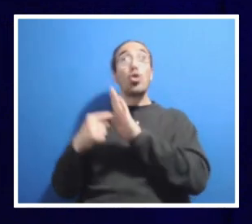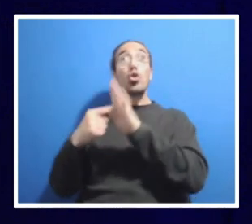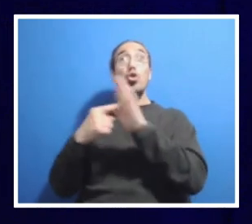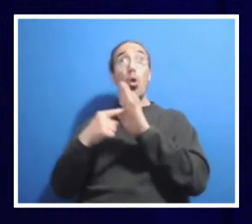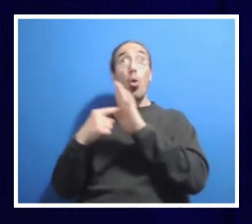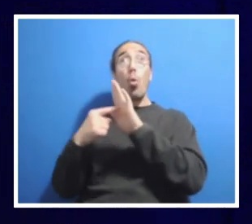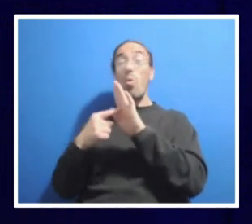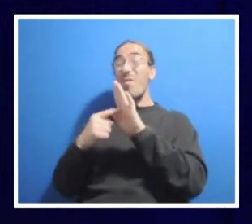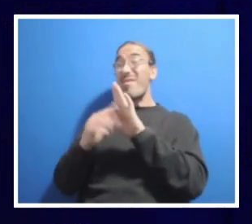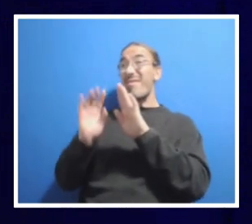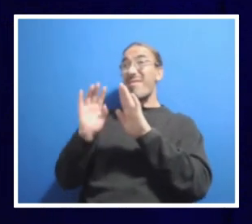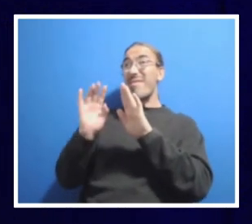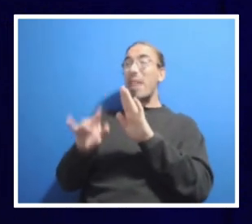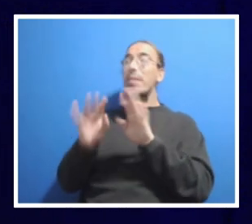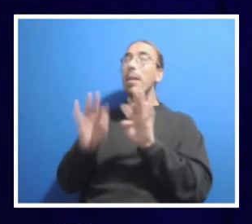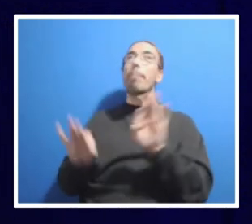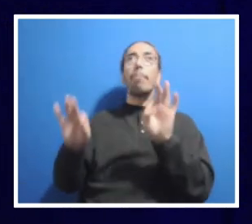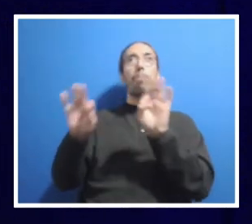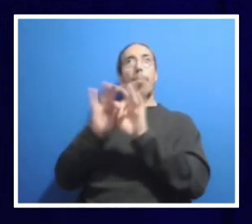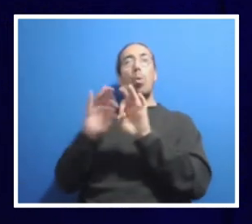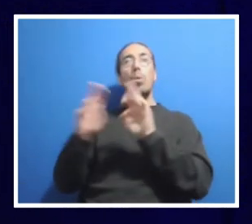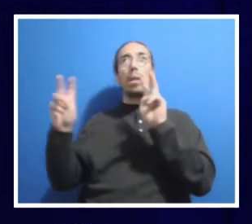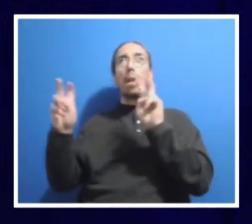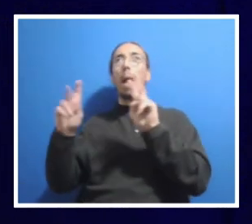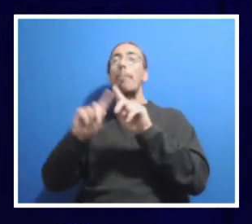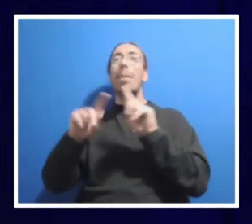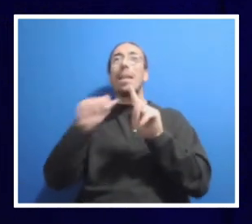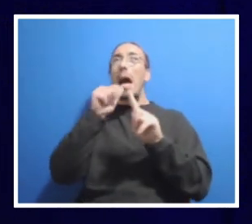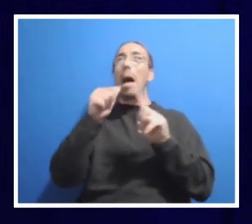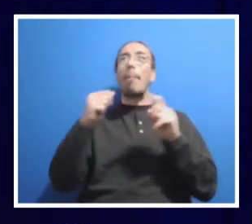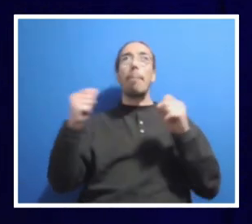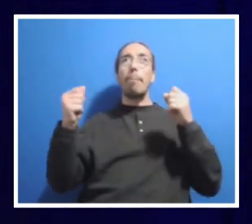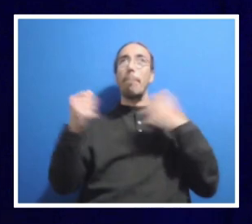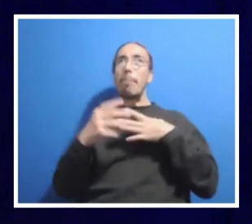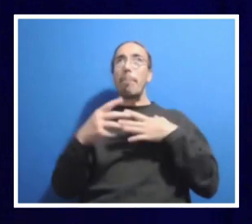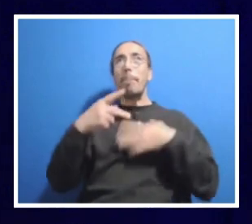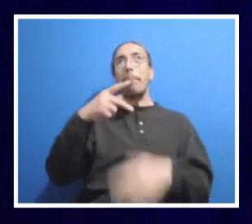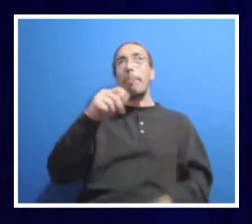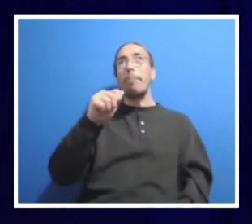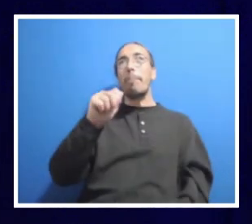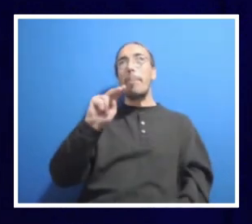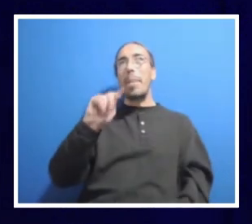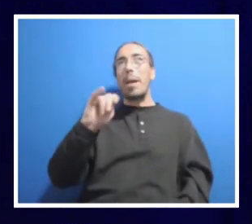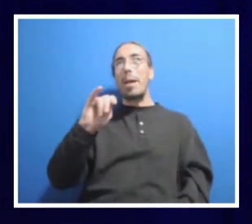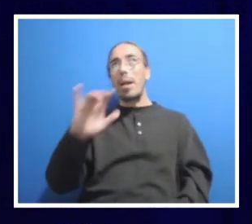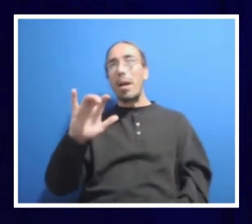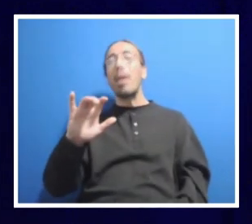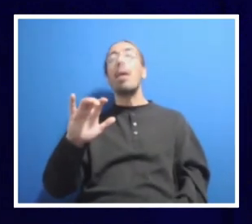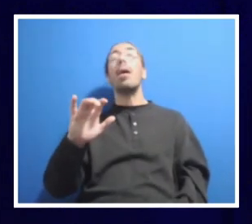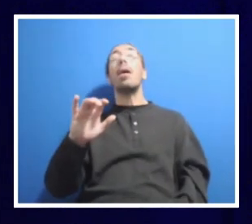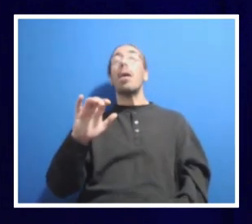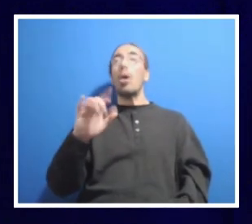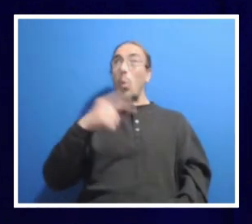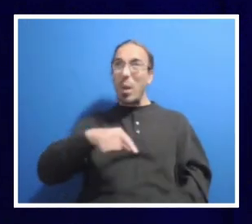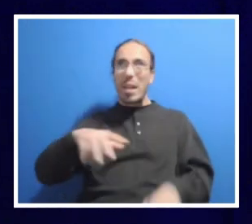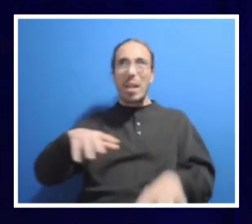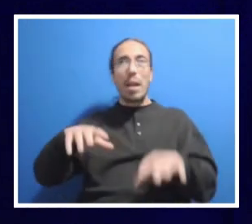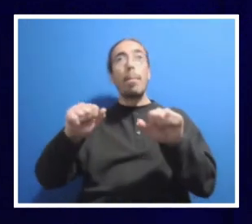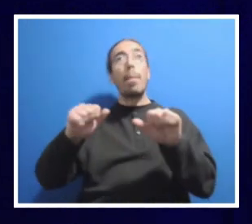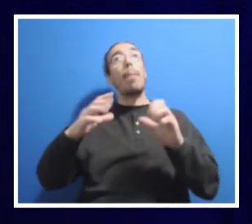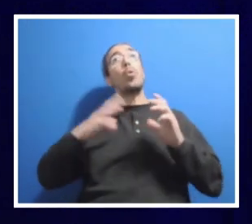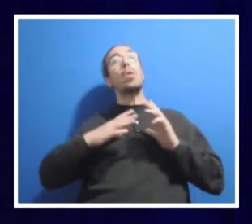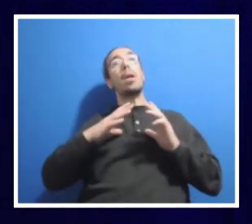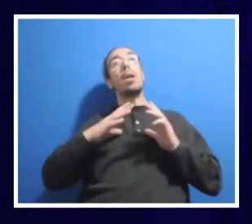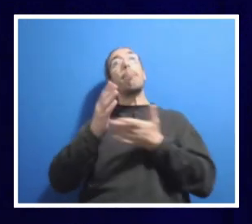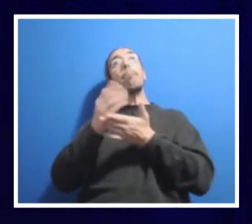urgent issue, but it's not panic. We've got this. I am a retired banker, if you will,